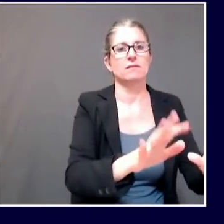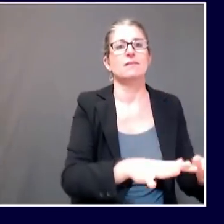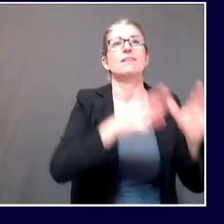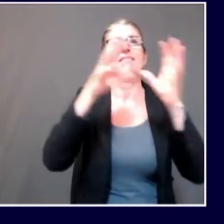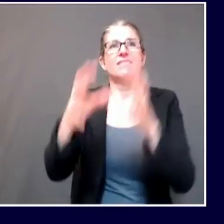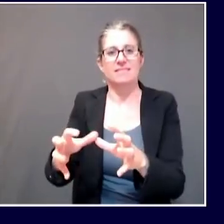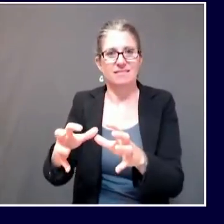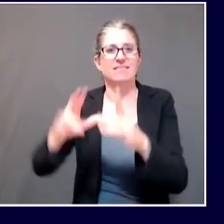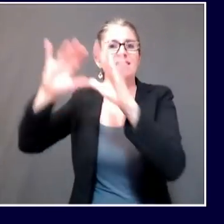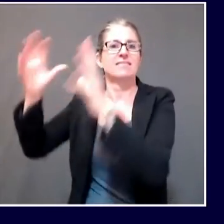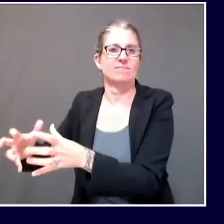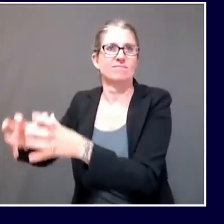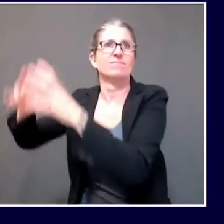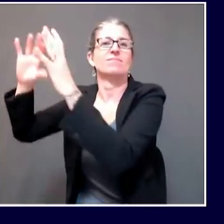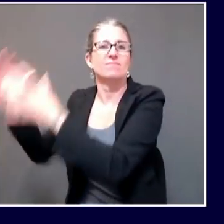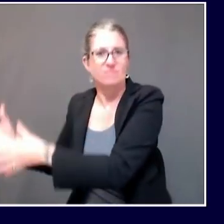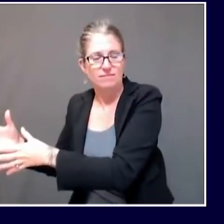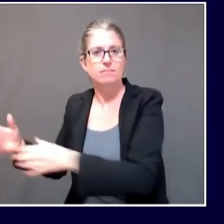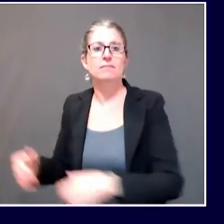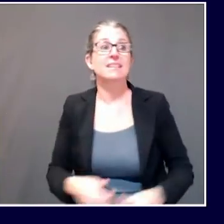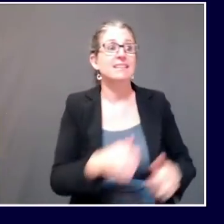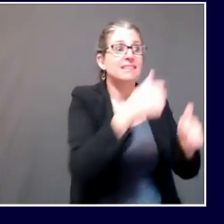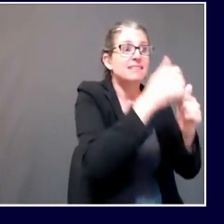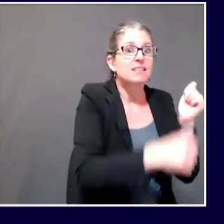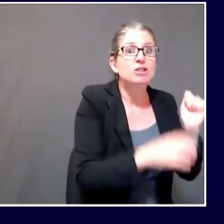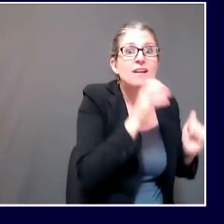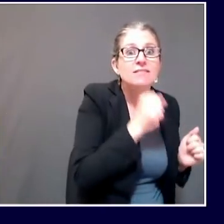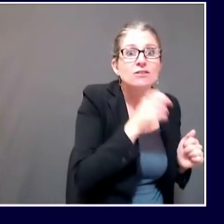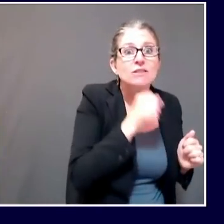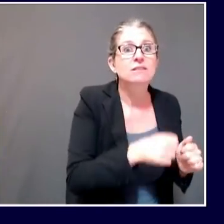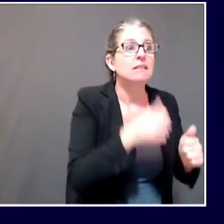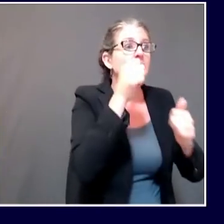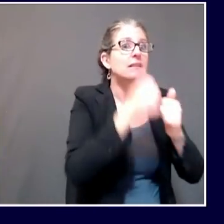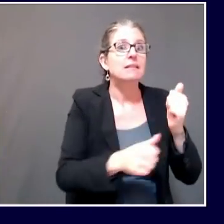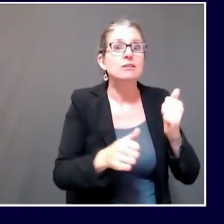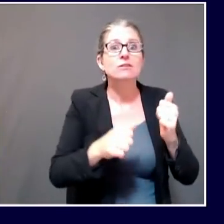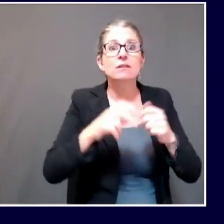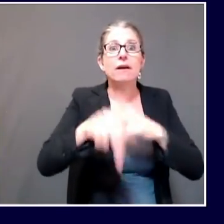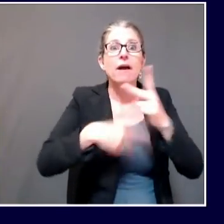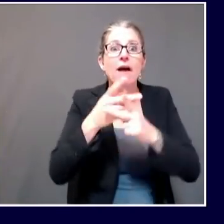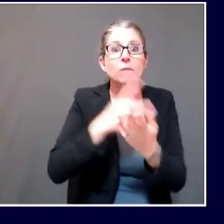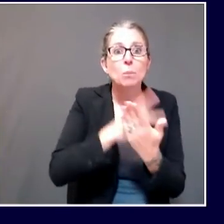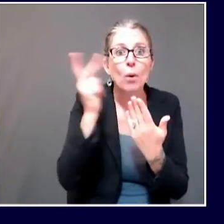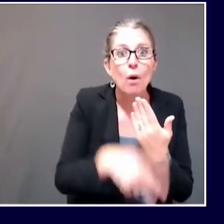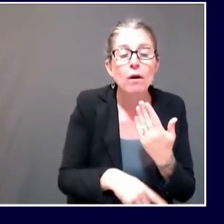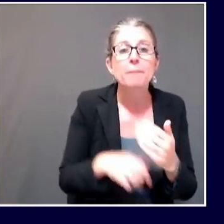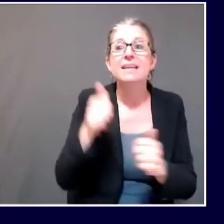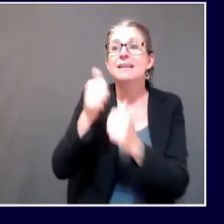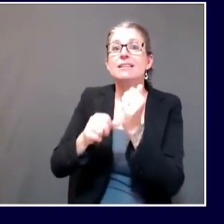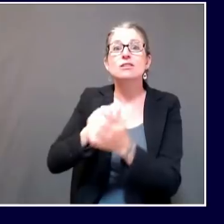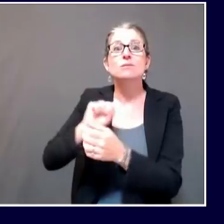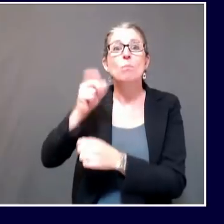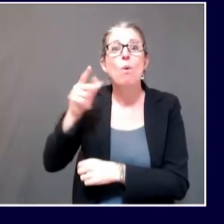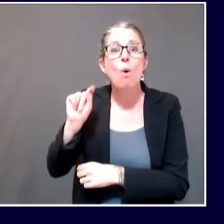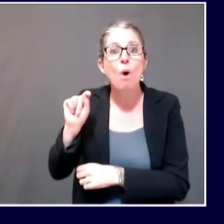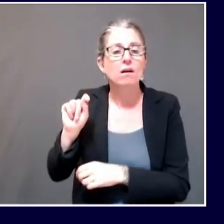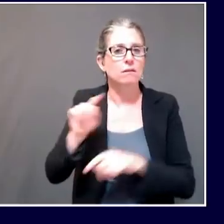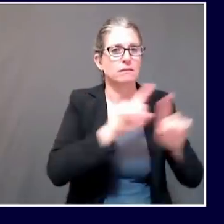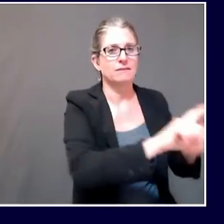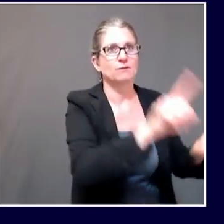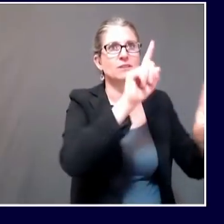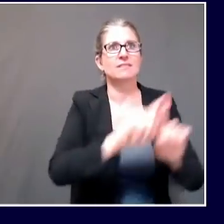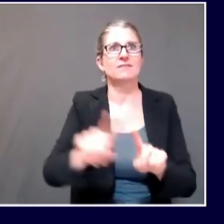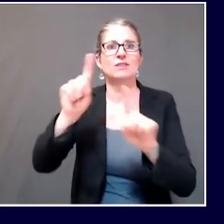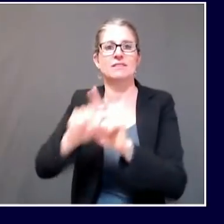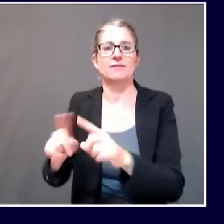whether it's band practice. They've all got features that introduce risk. They all have features that may be protective. So we're not looking